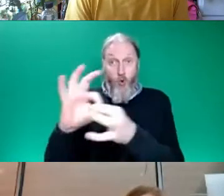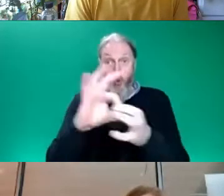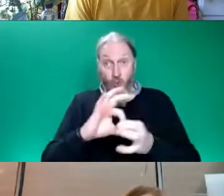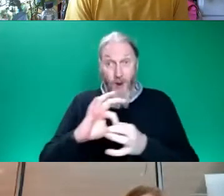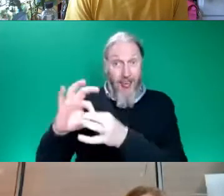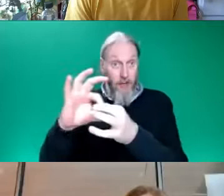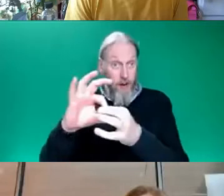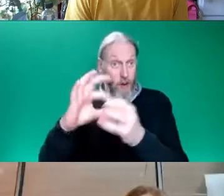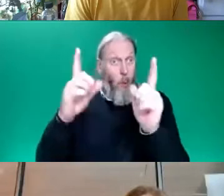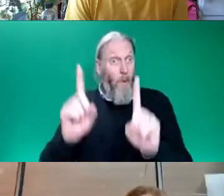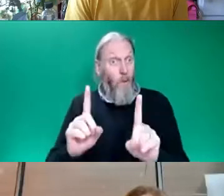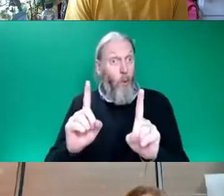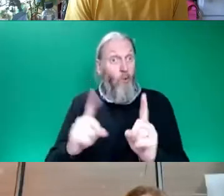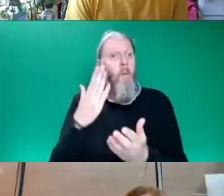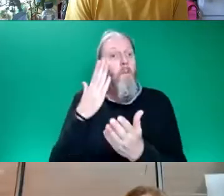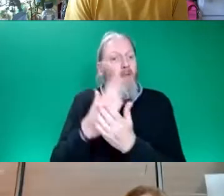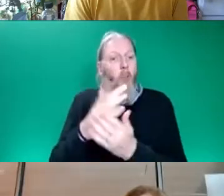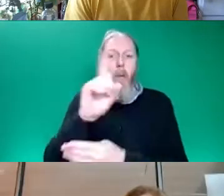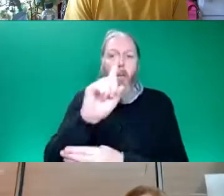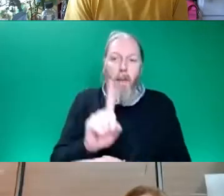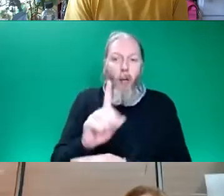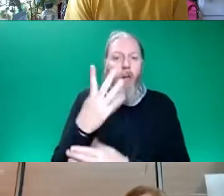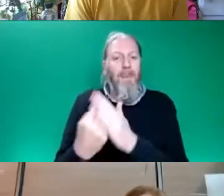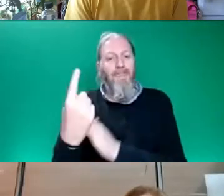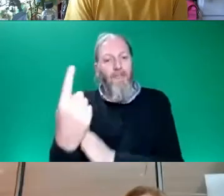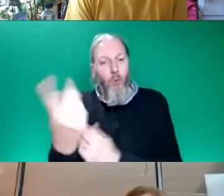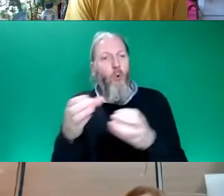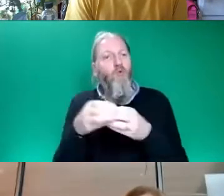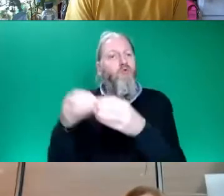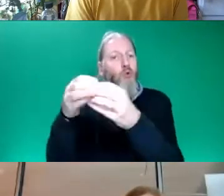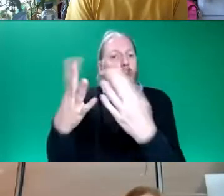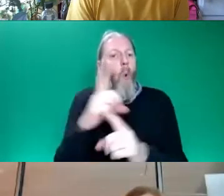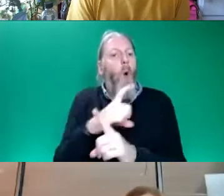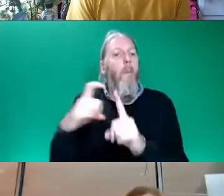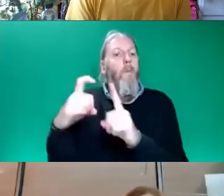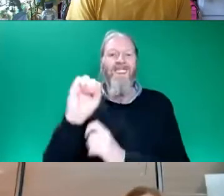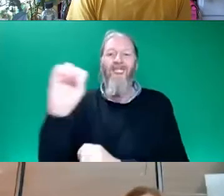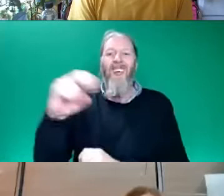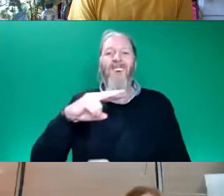groups and communities whose voices aren't always heard, are listened to and are part of shaping Bristol's future.